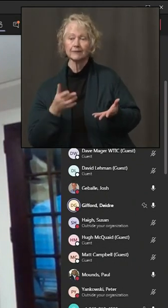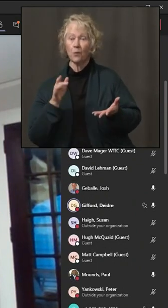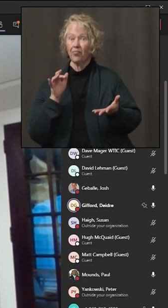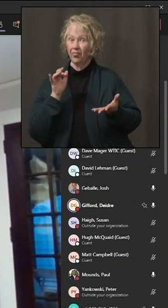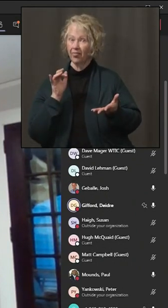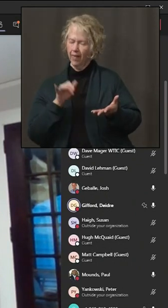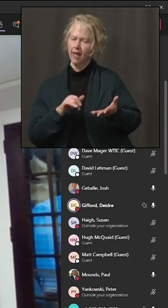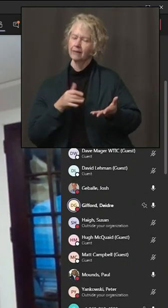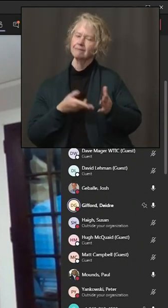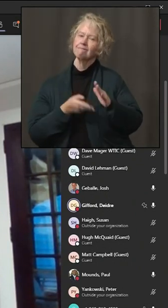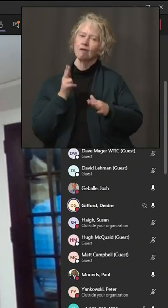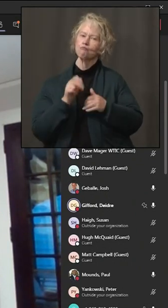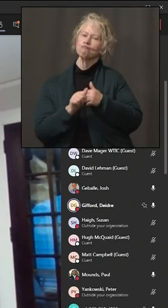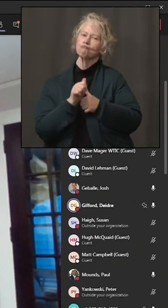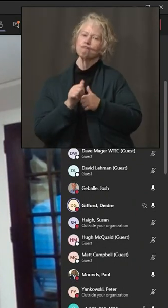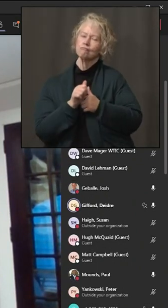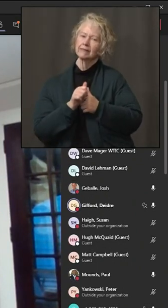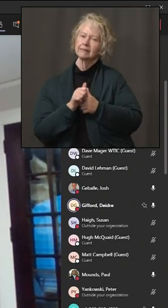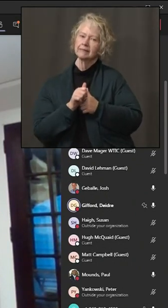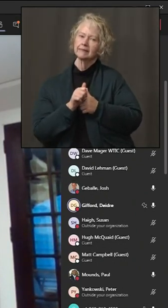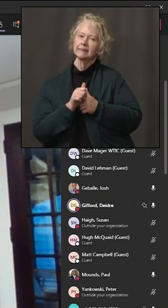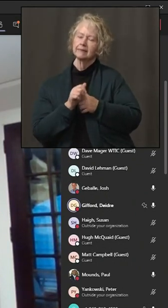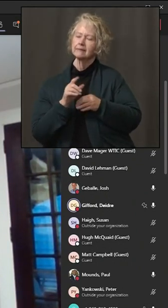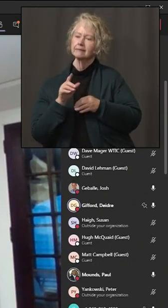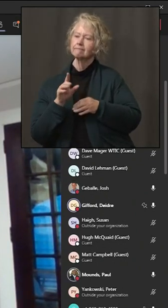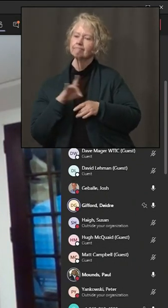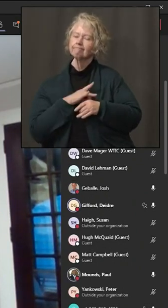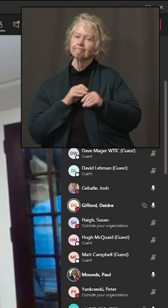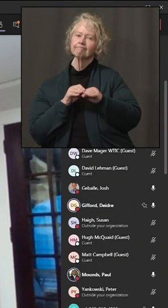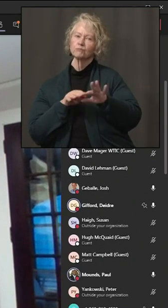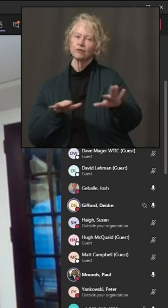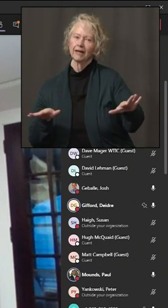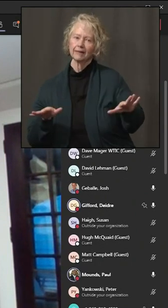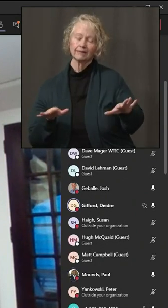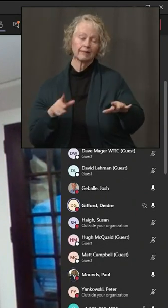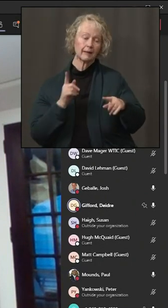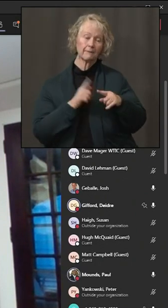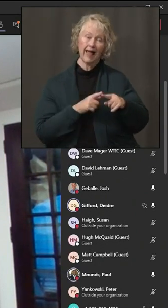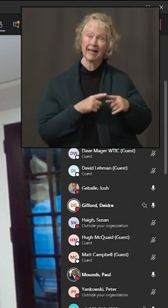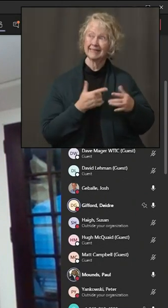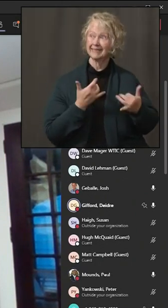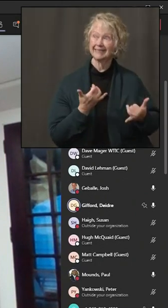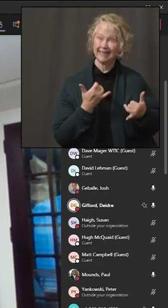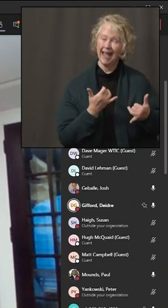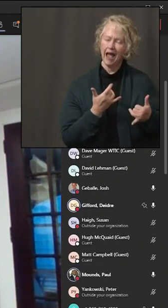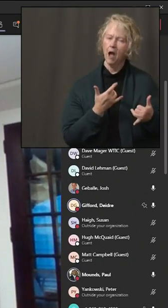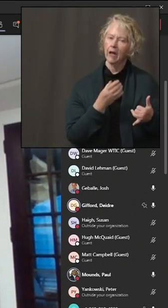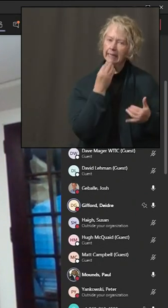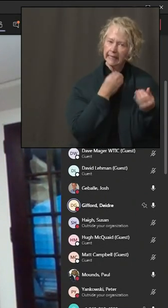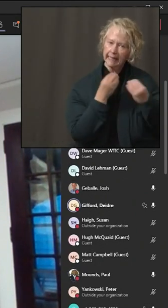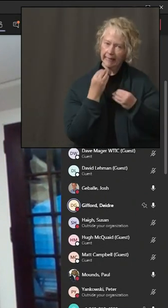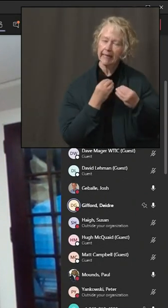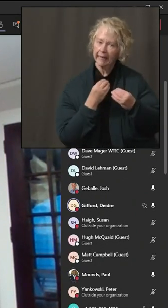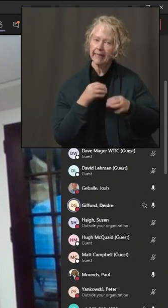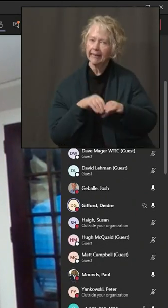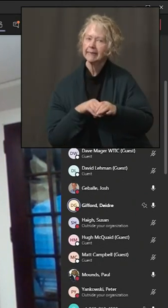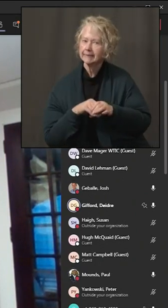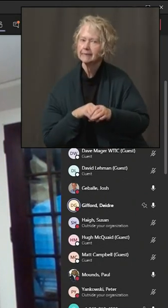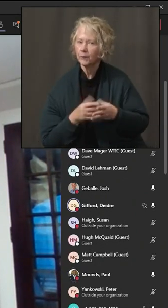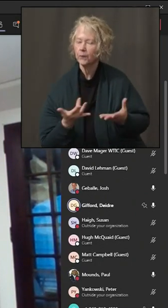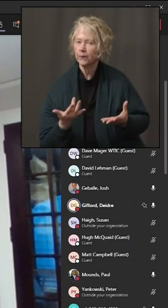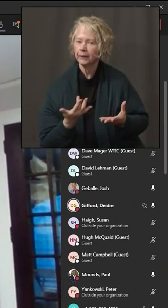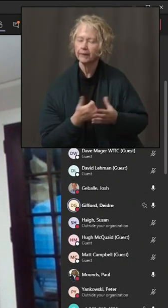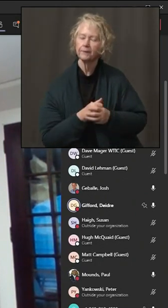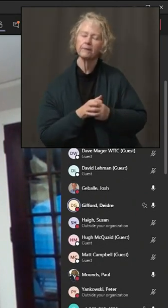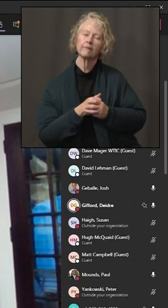you are more likely to see spread. They're indoors, at least when we're talking about indoor dining.